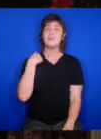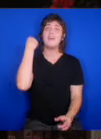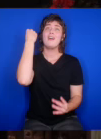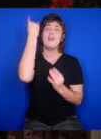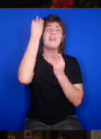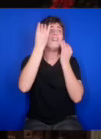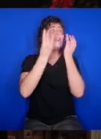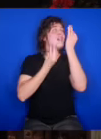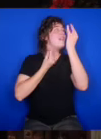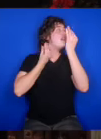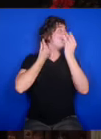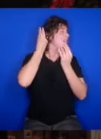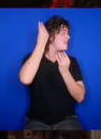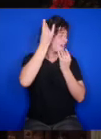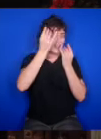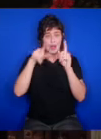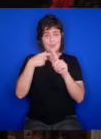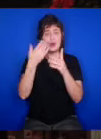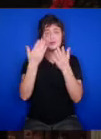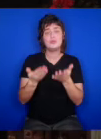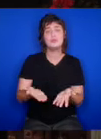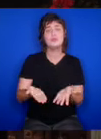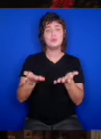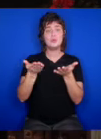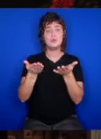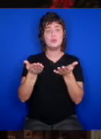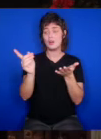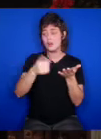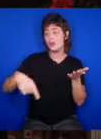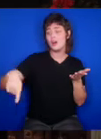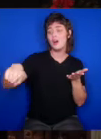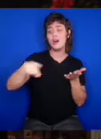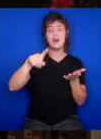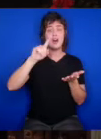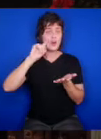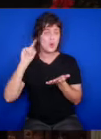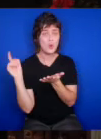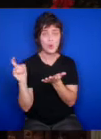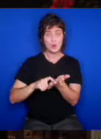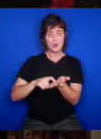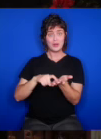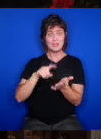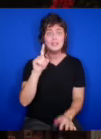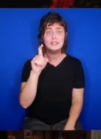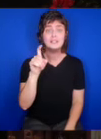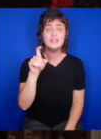It's like I'm losing my mind.